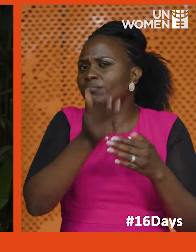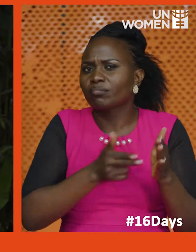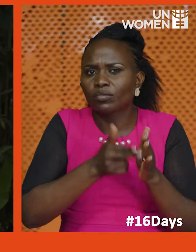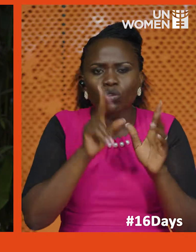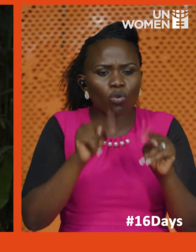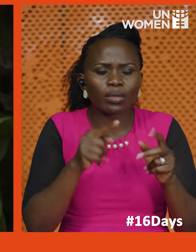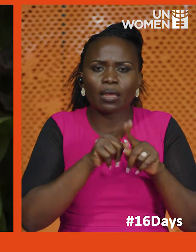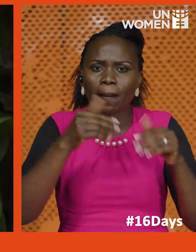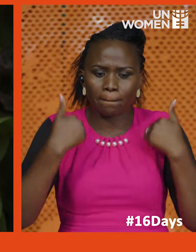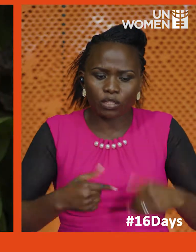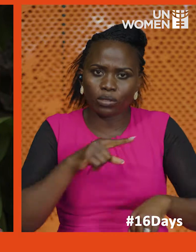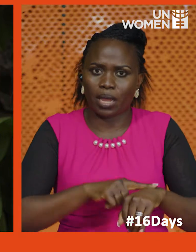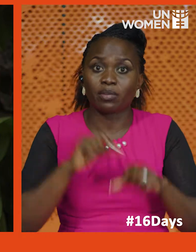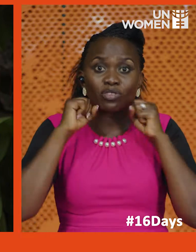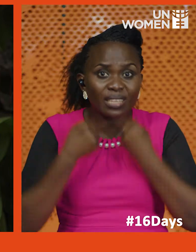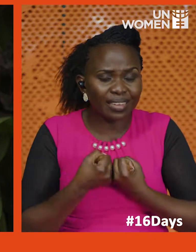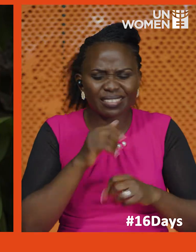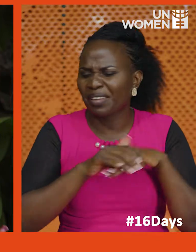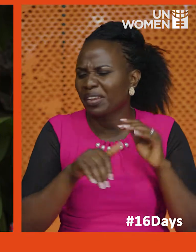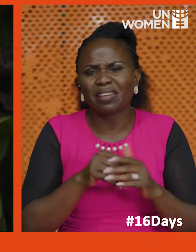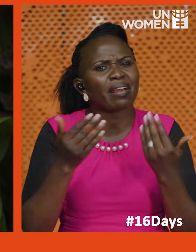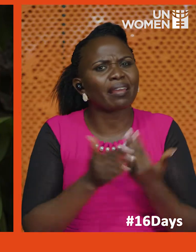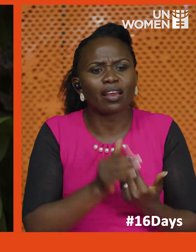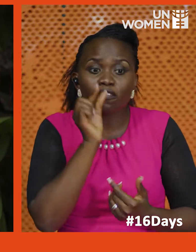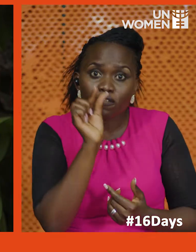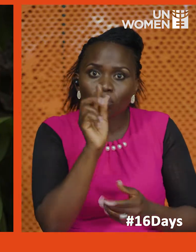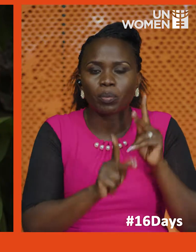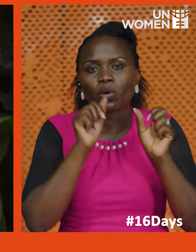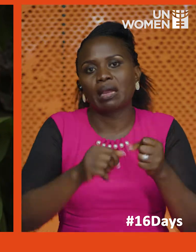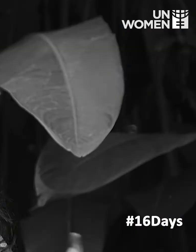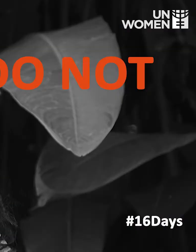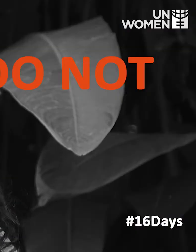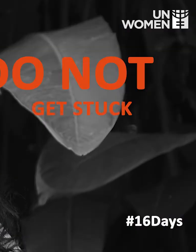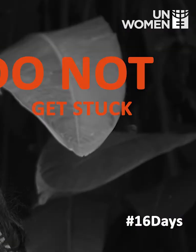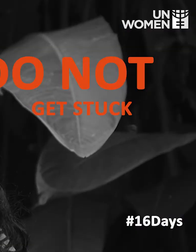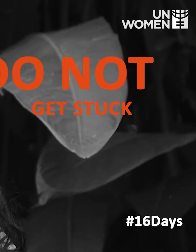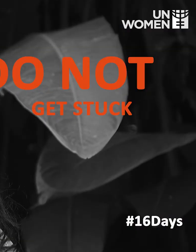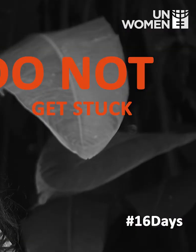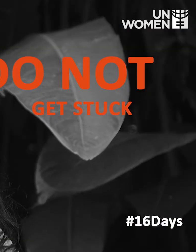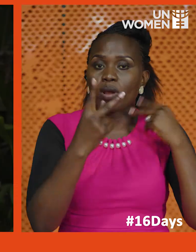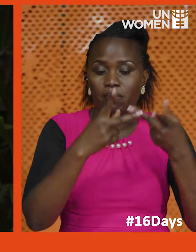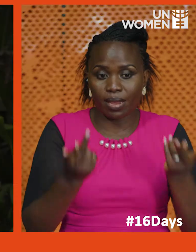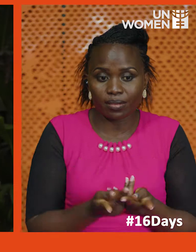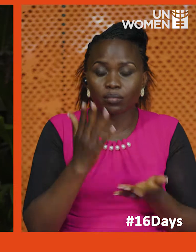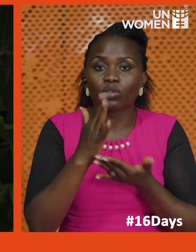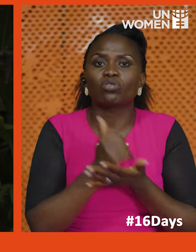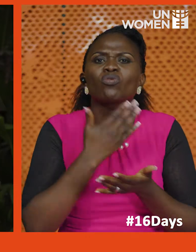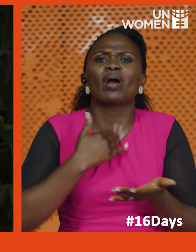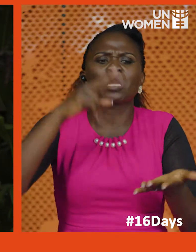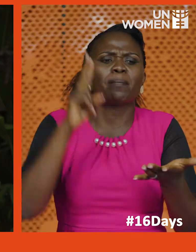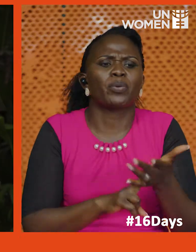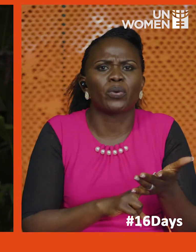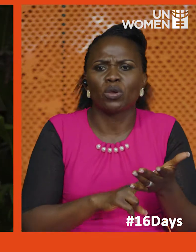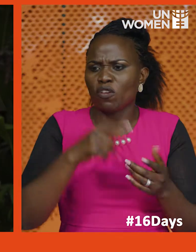in your personal time. Society does not really care much, it's a few people who really care. So do not get stuck in one place because you want to prove a